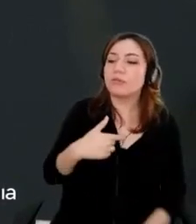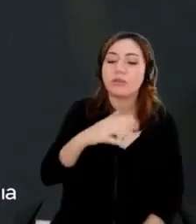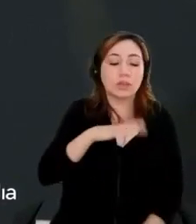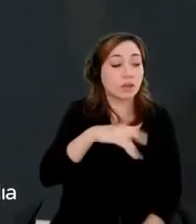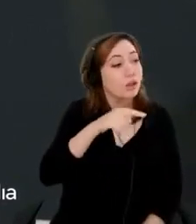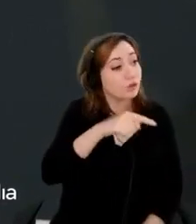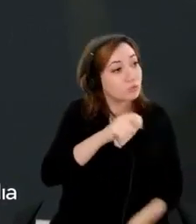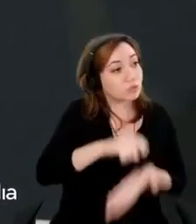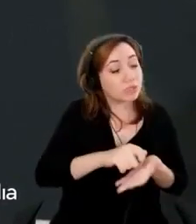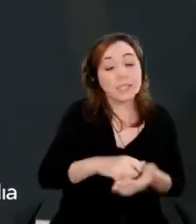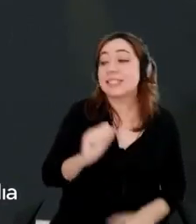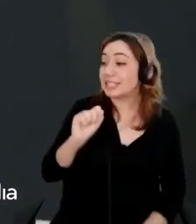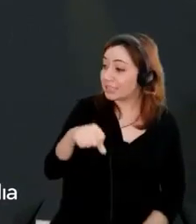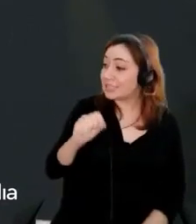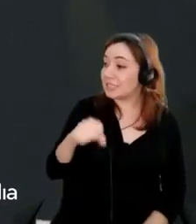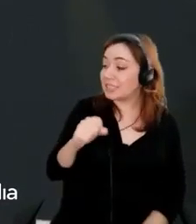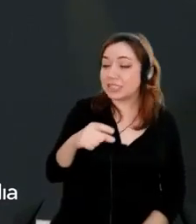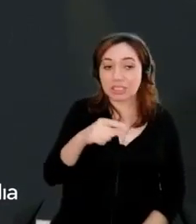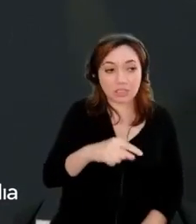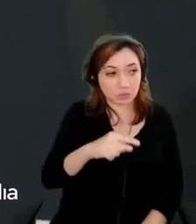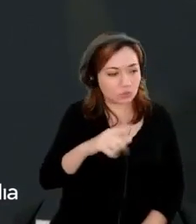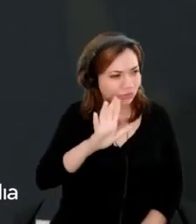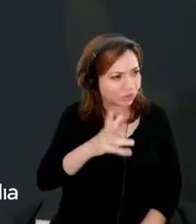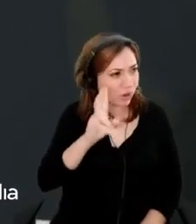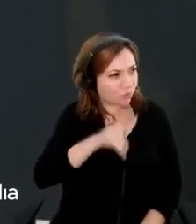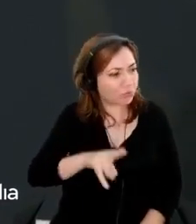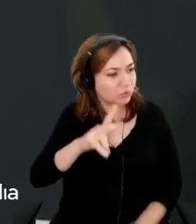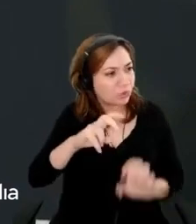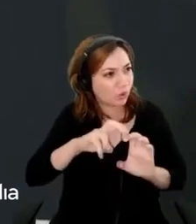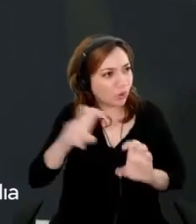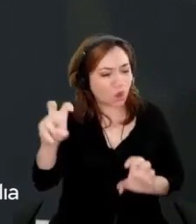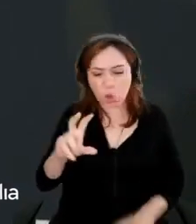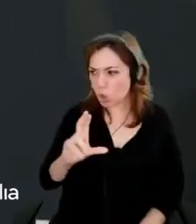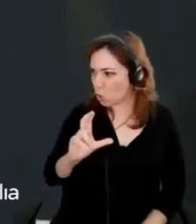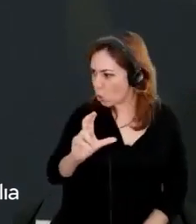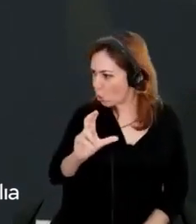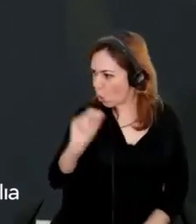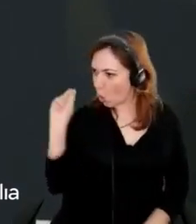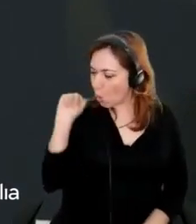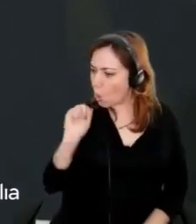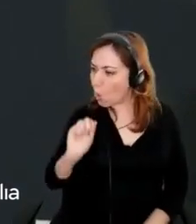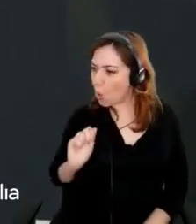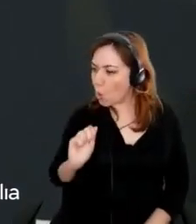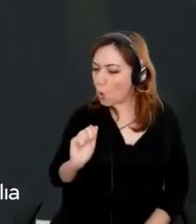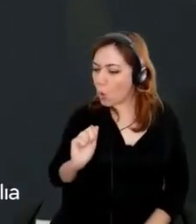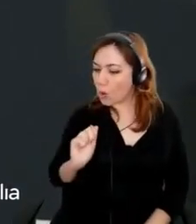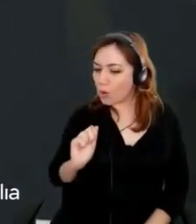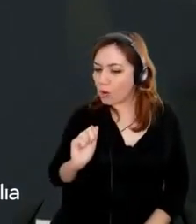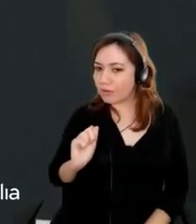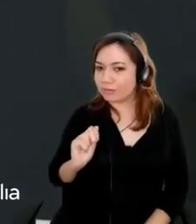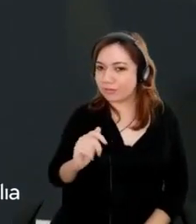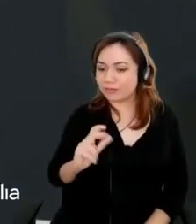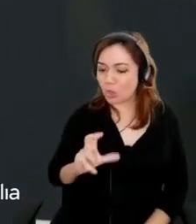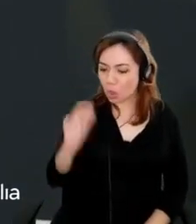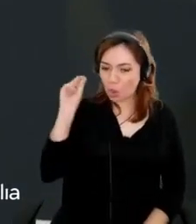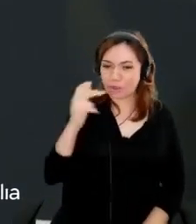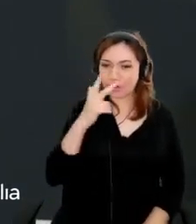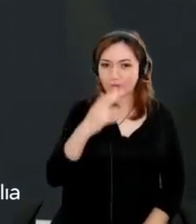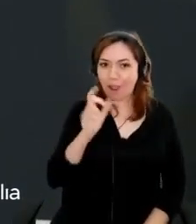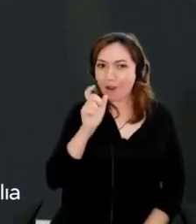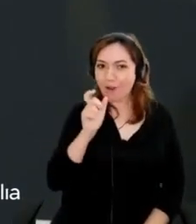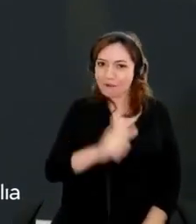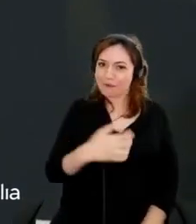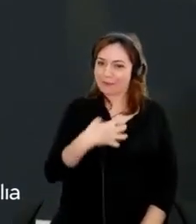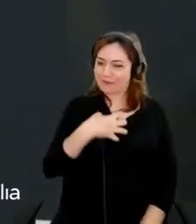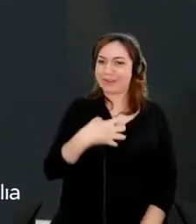like, yeah, I'm a writer. go, do you ever use ChatGPT? She went, no. You know, she was so offended. So I think that there's